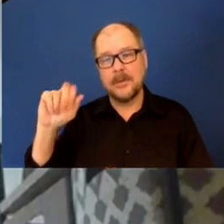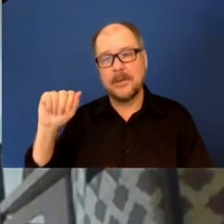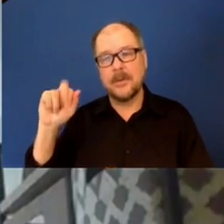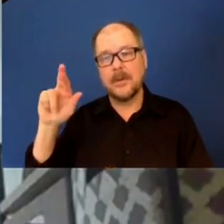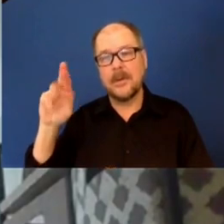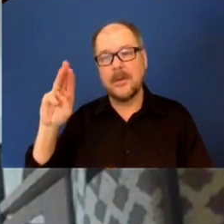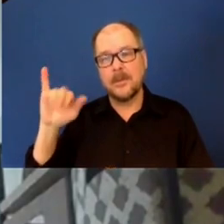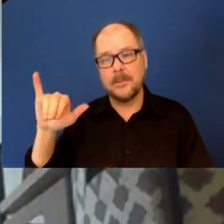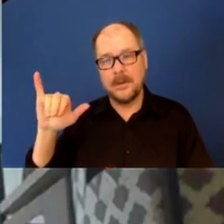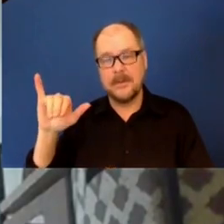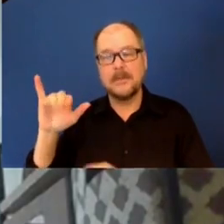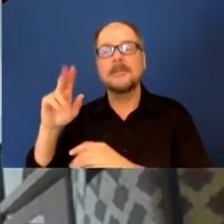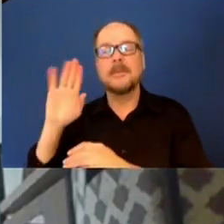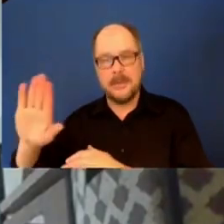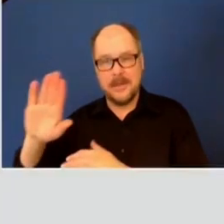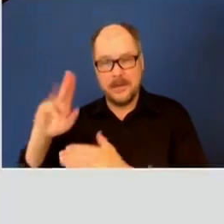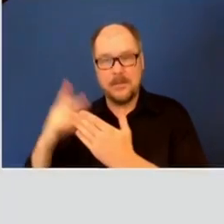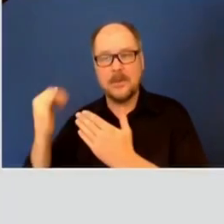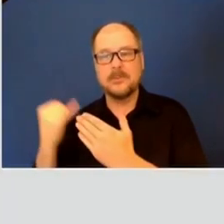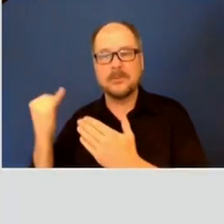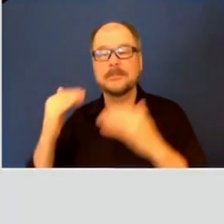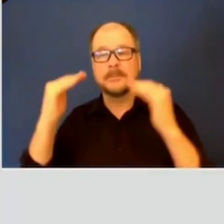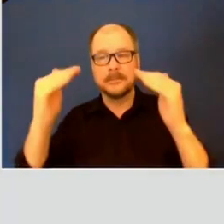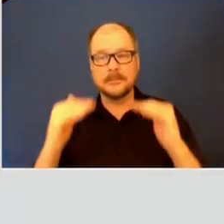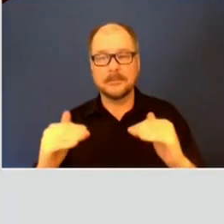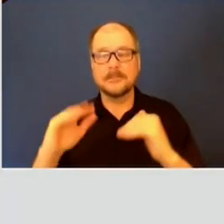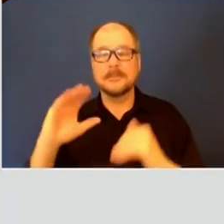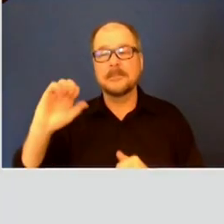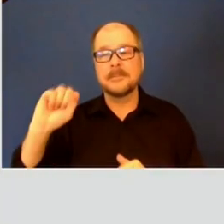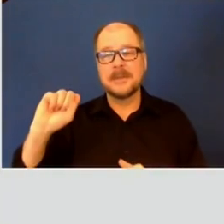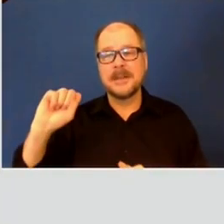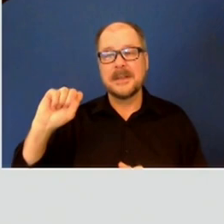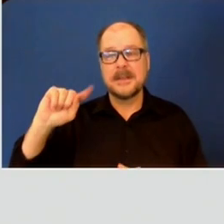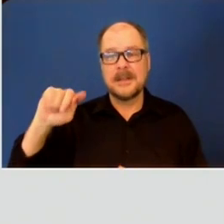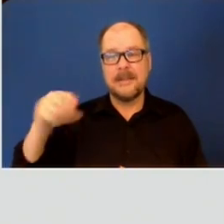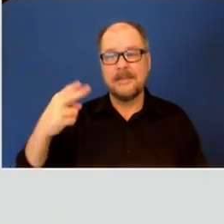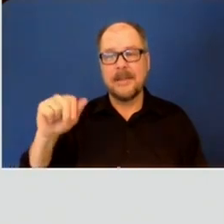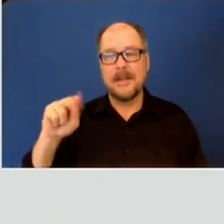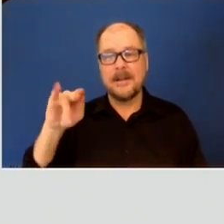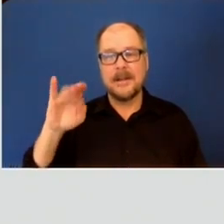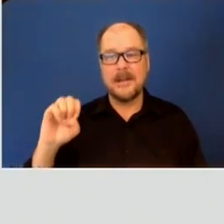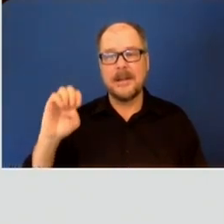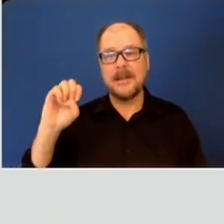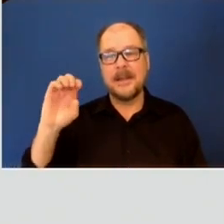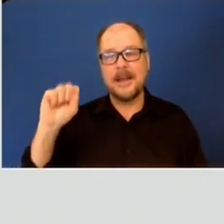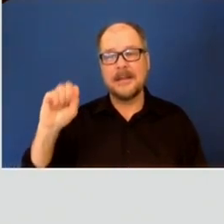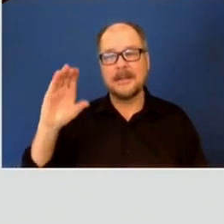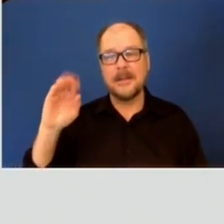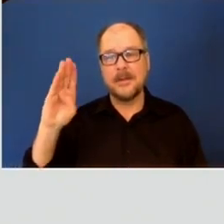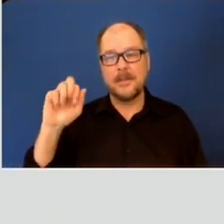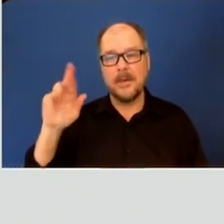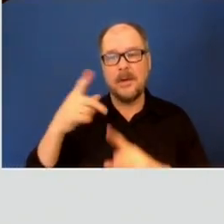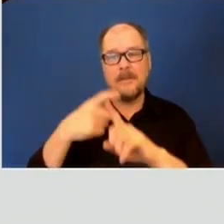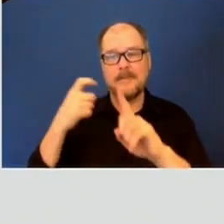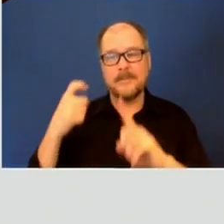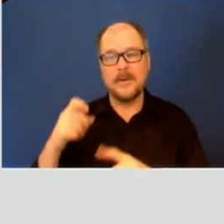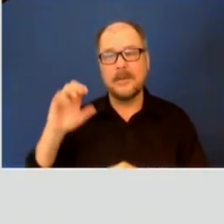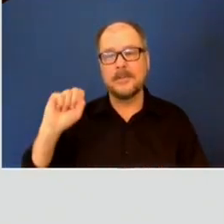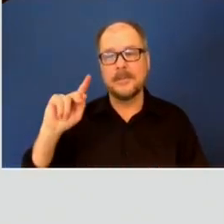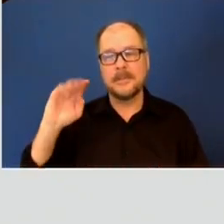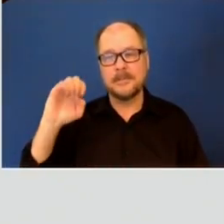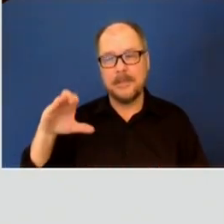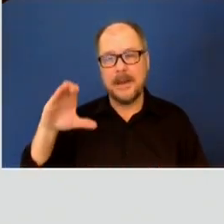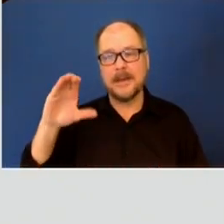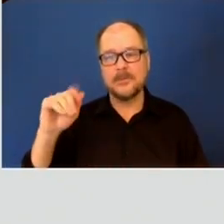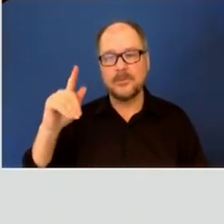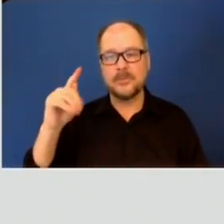Next question. Stephanie Escobar, Spectrum News. Hi. Yes, I have a question for Dina and a question for